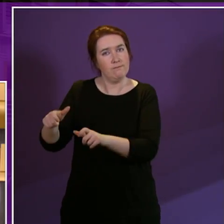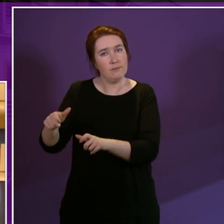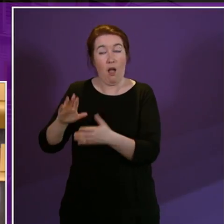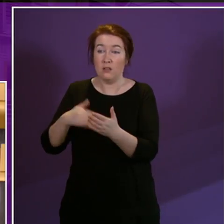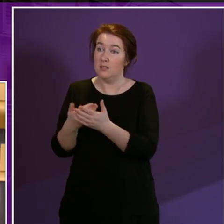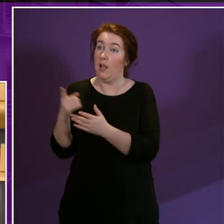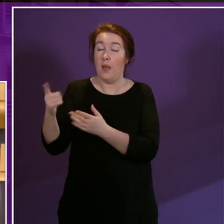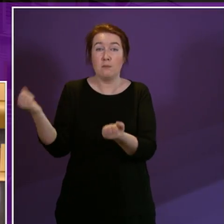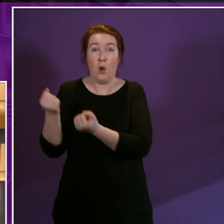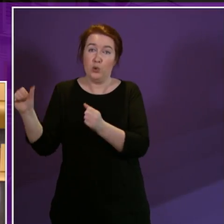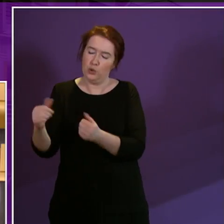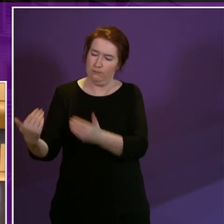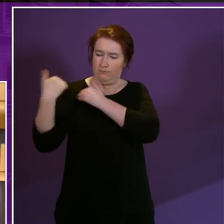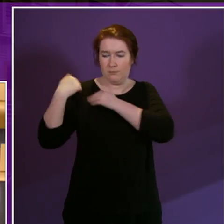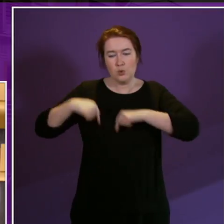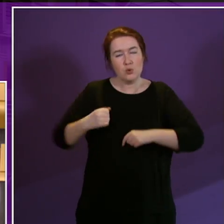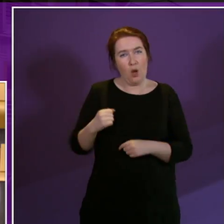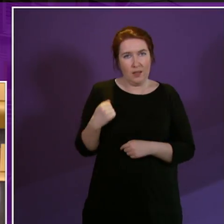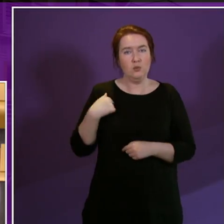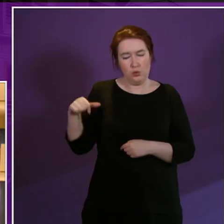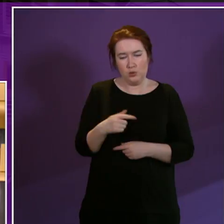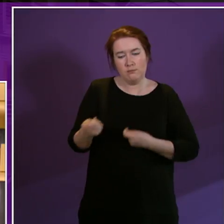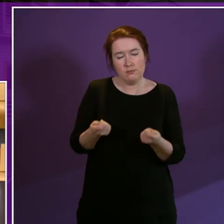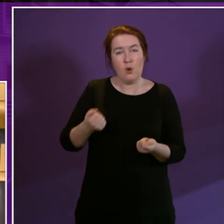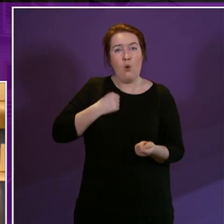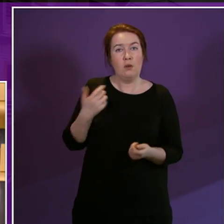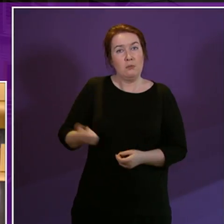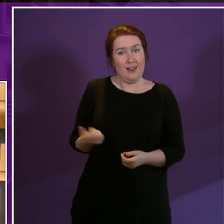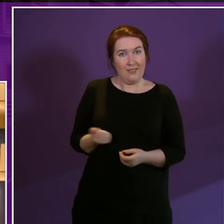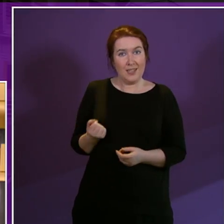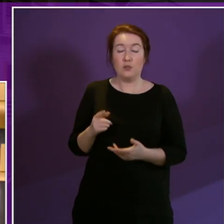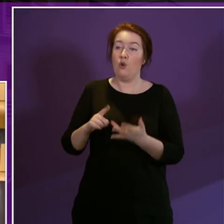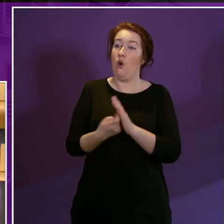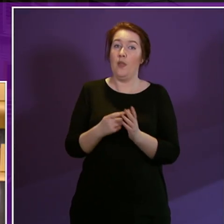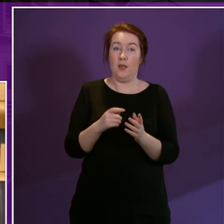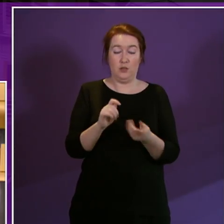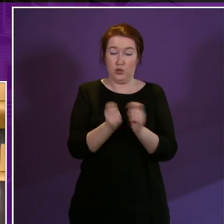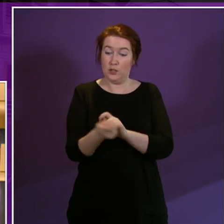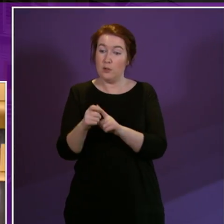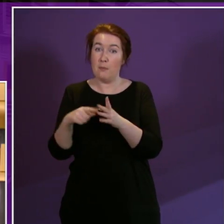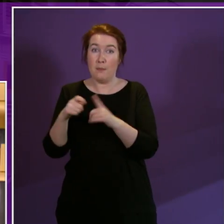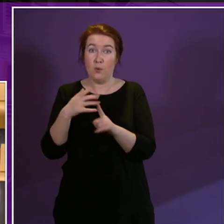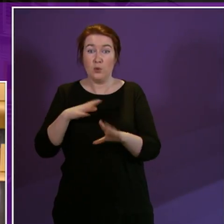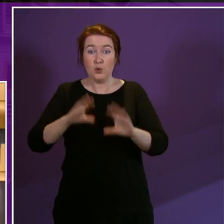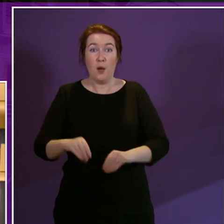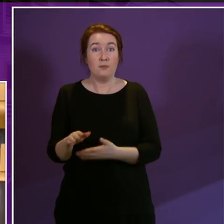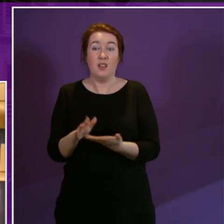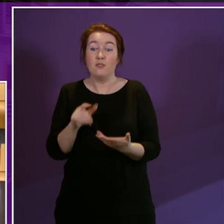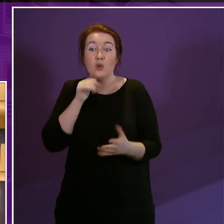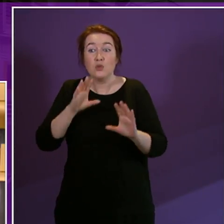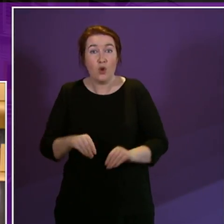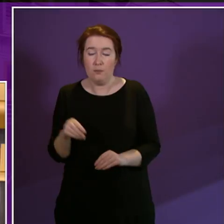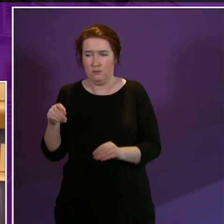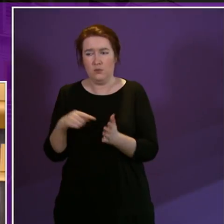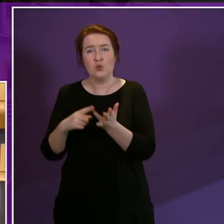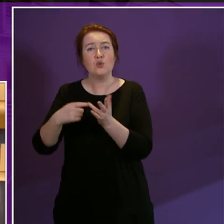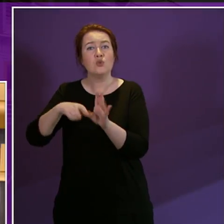powers are devolved or until changes are made, until those changes can be halted, then the Tories will continue to make their cuts,